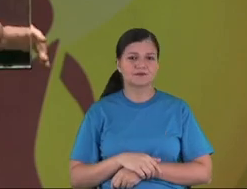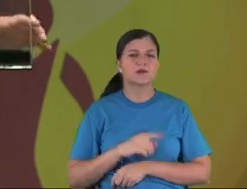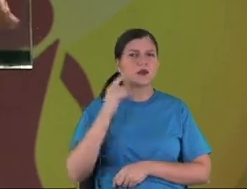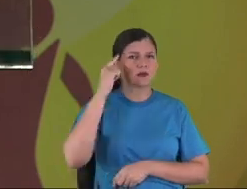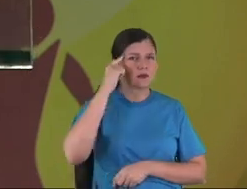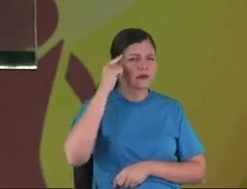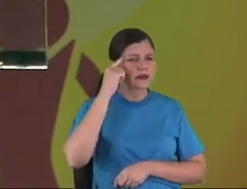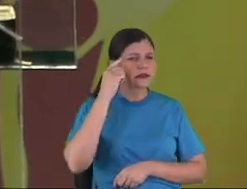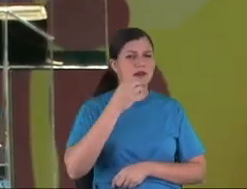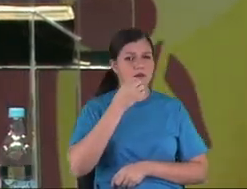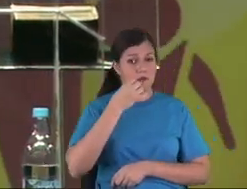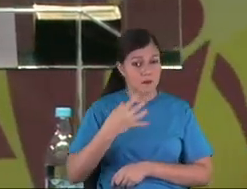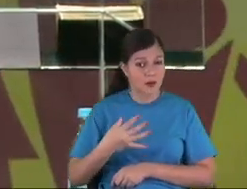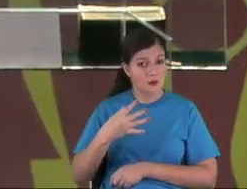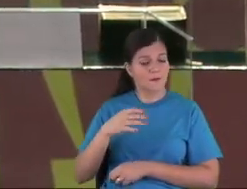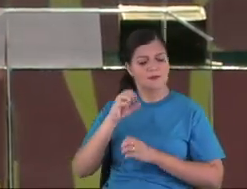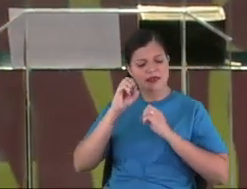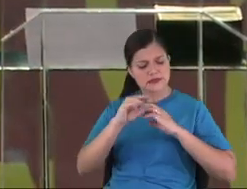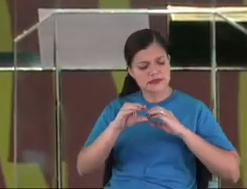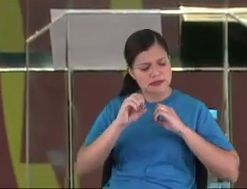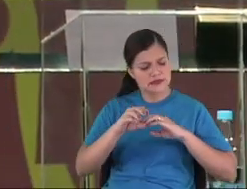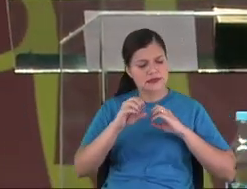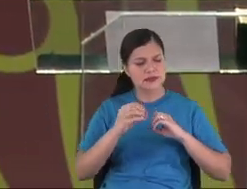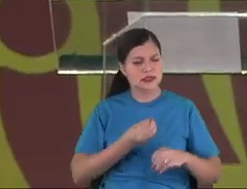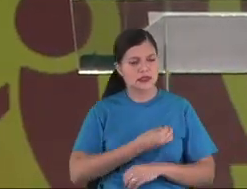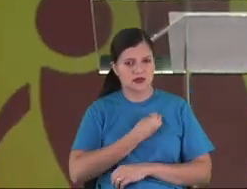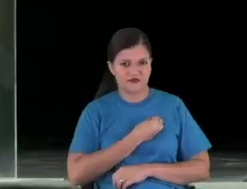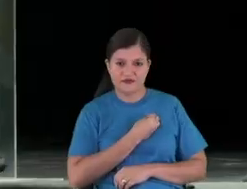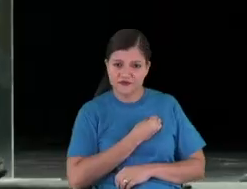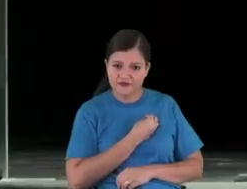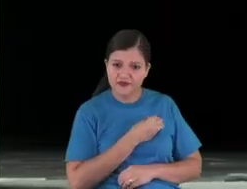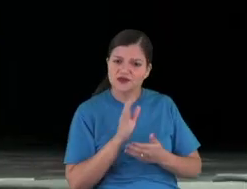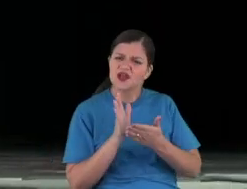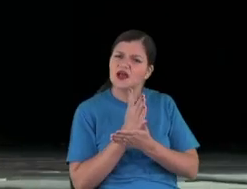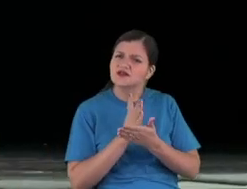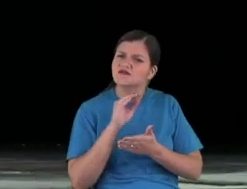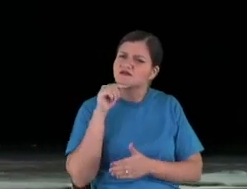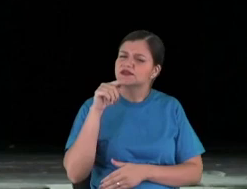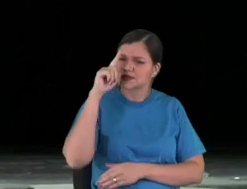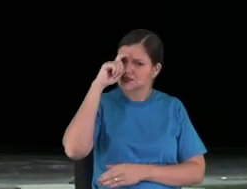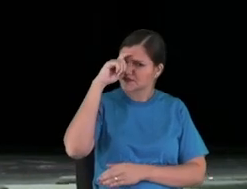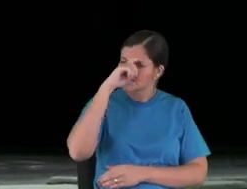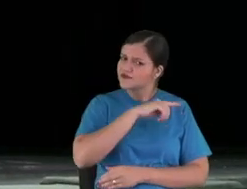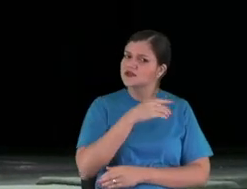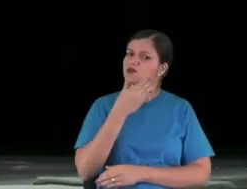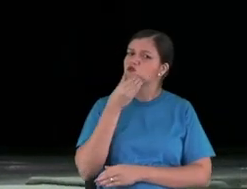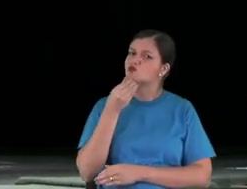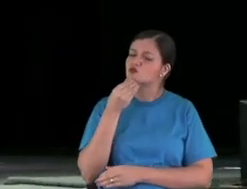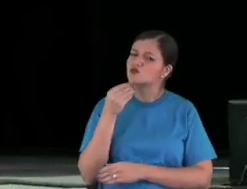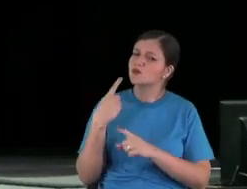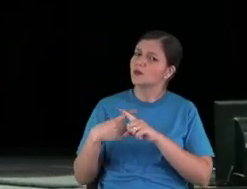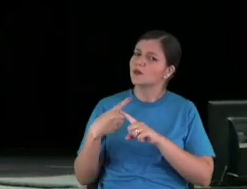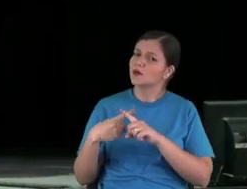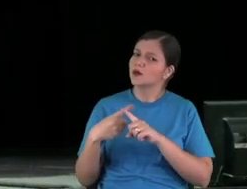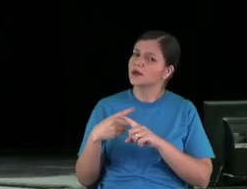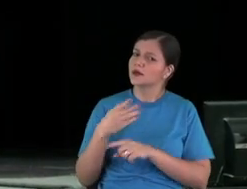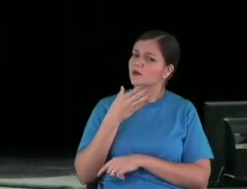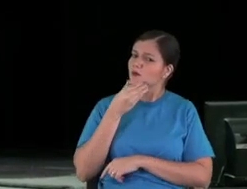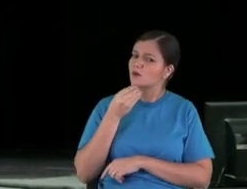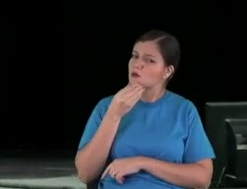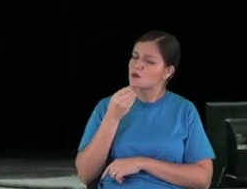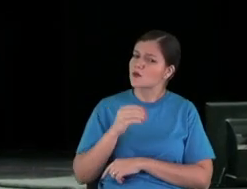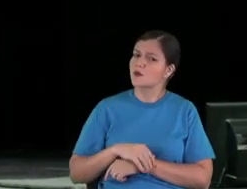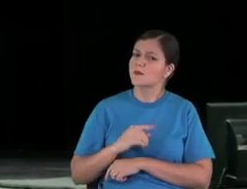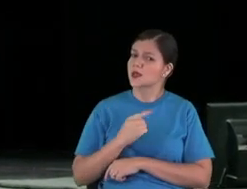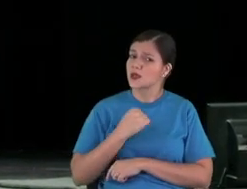Discernment is like you teach. How to live. Because this is kind of difficult for the man. Because the man,